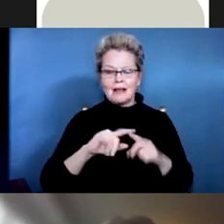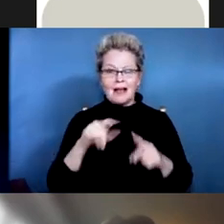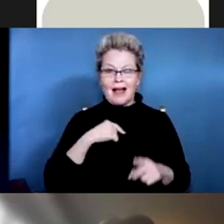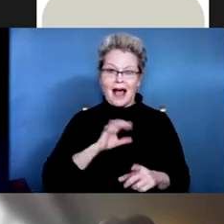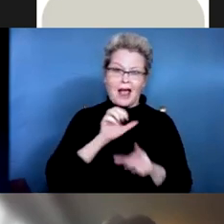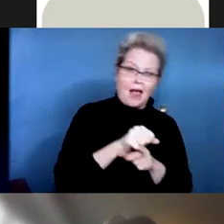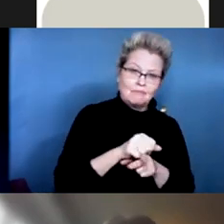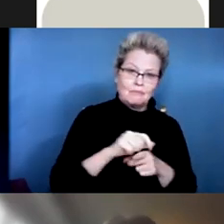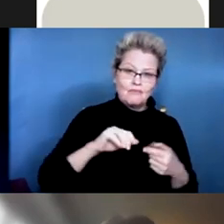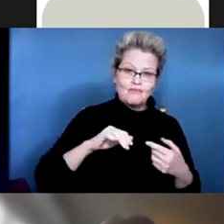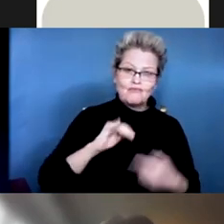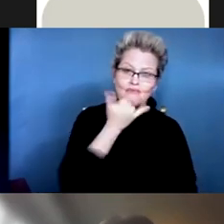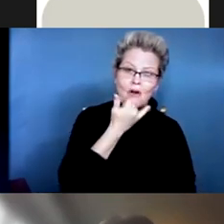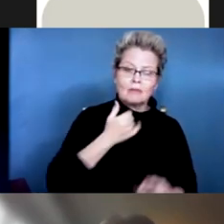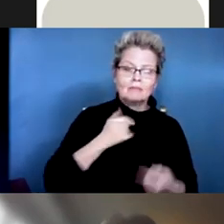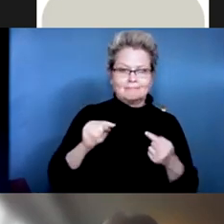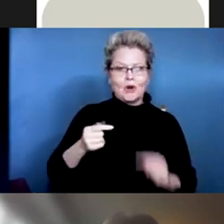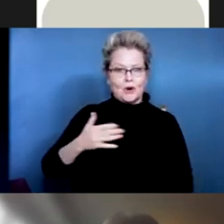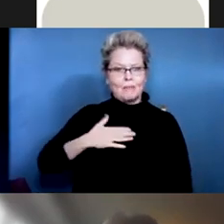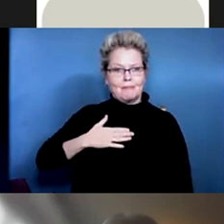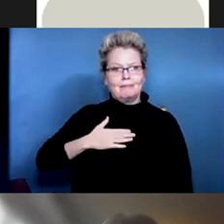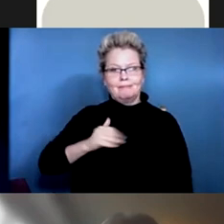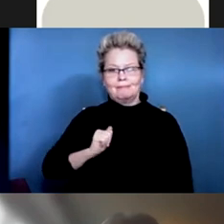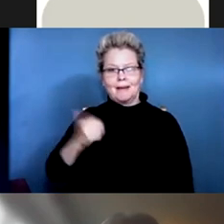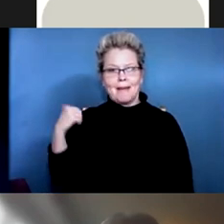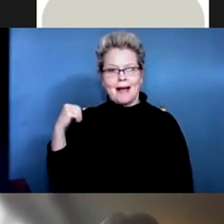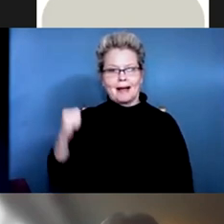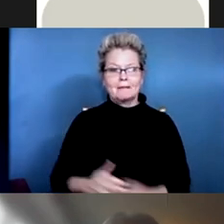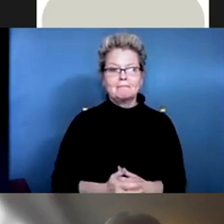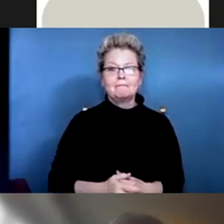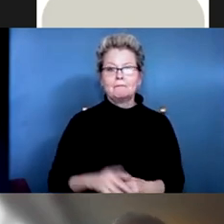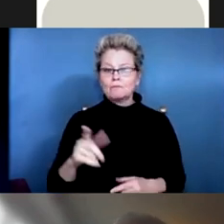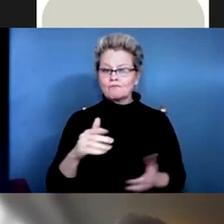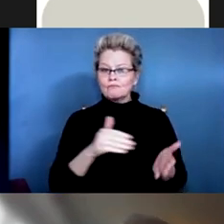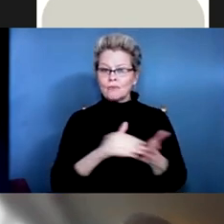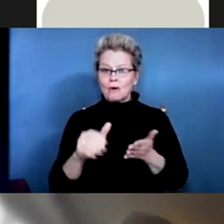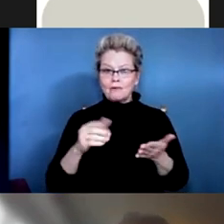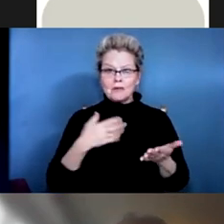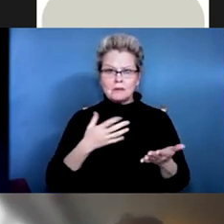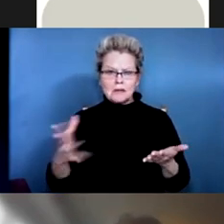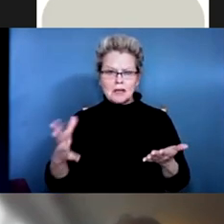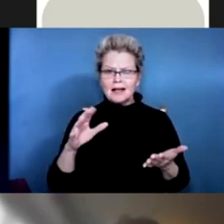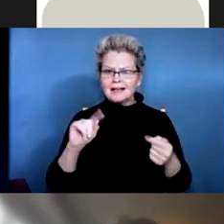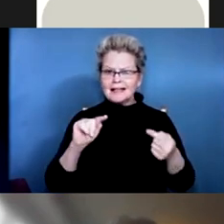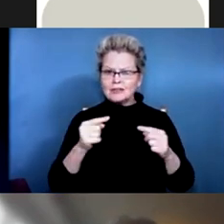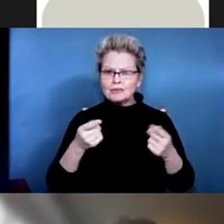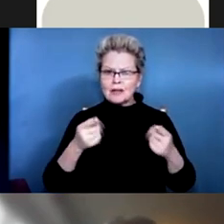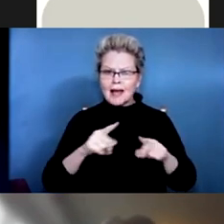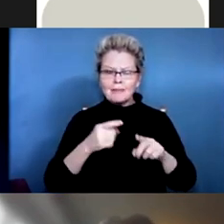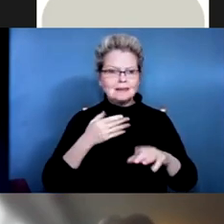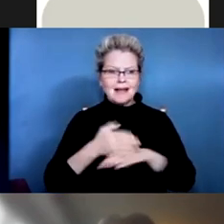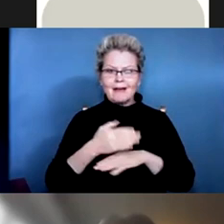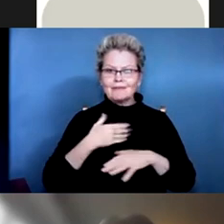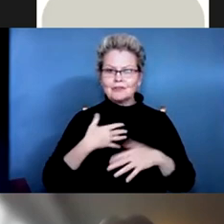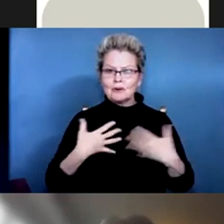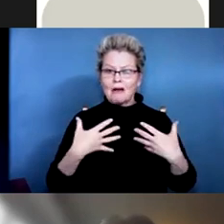causes of traumatic spinal cord injuries. So the most common is motor vehicle crashes, followed by falls, and then